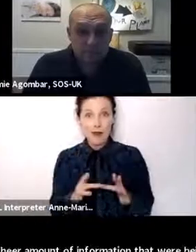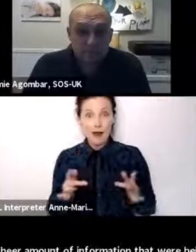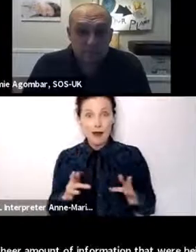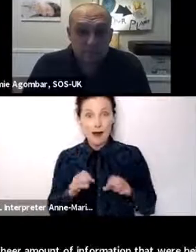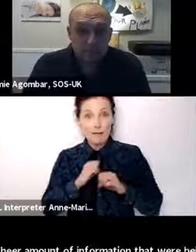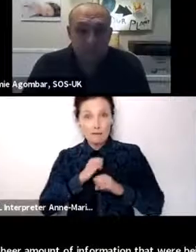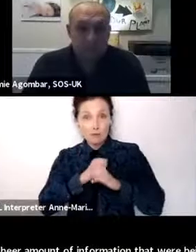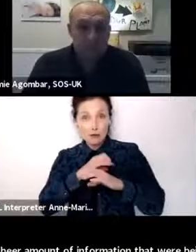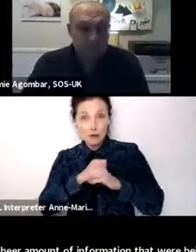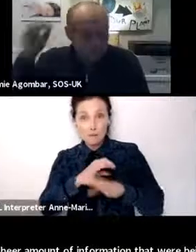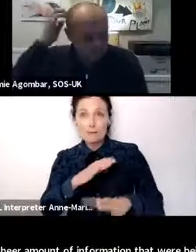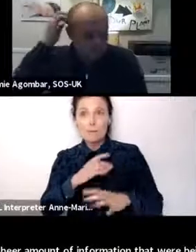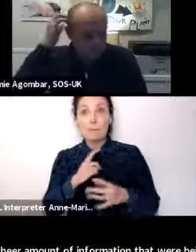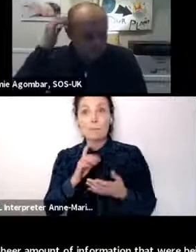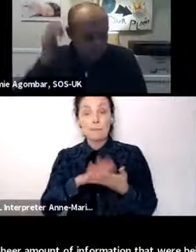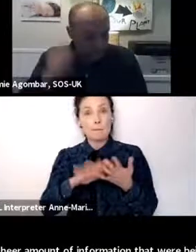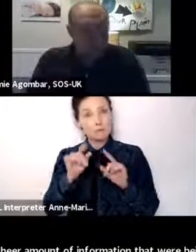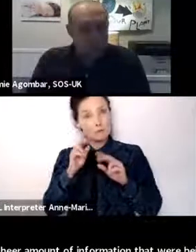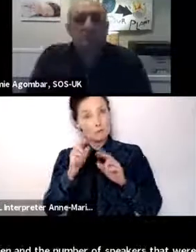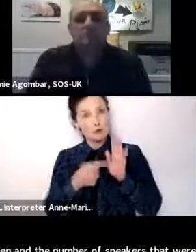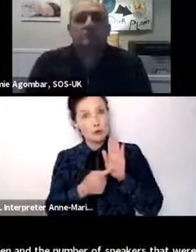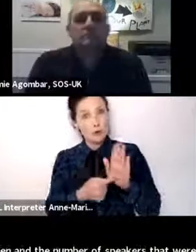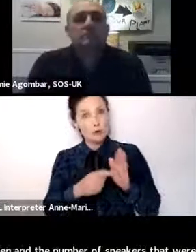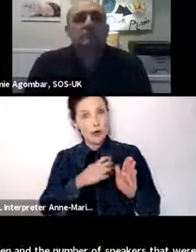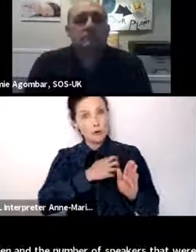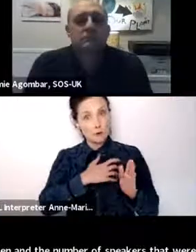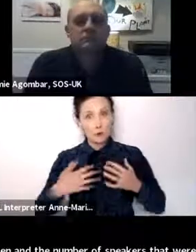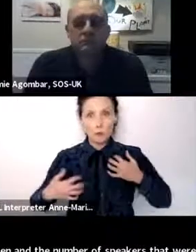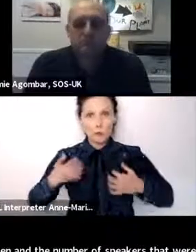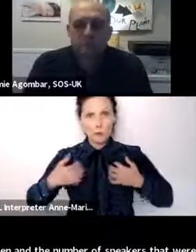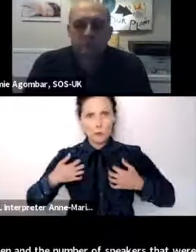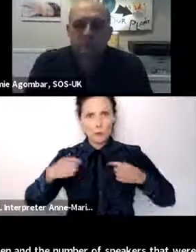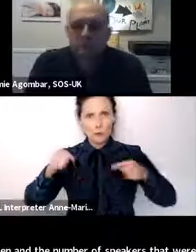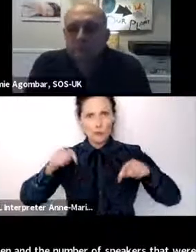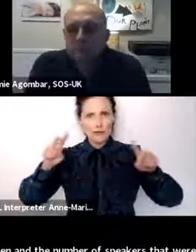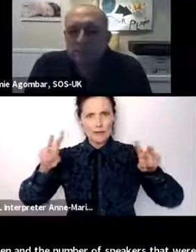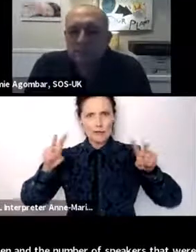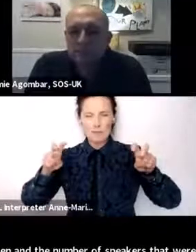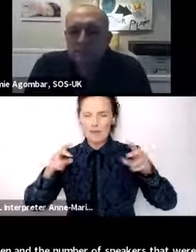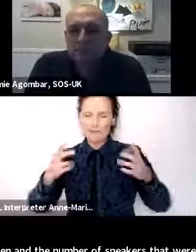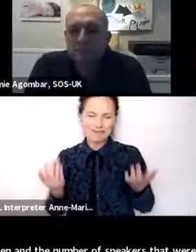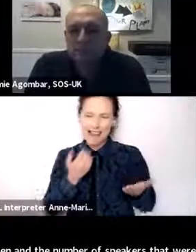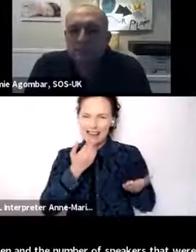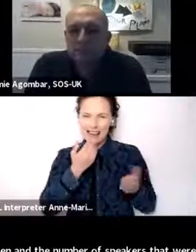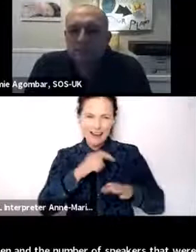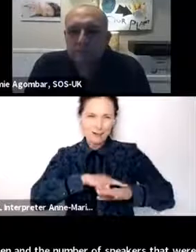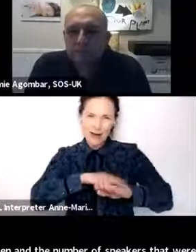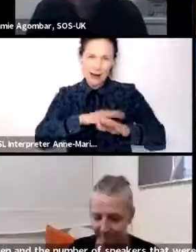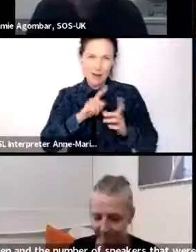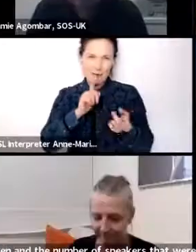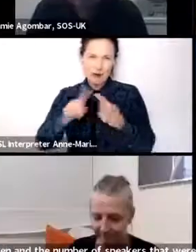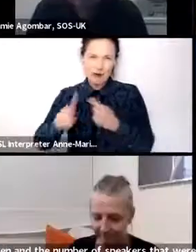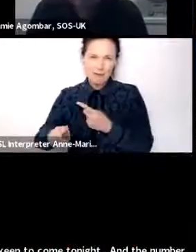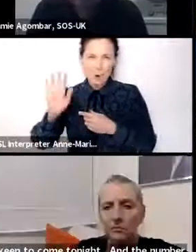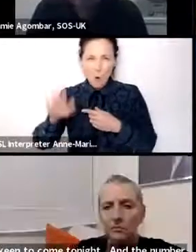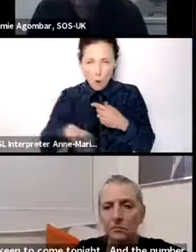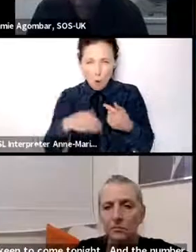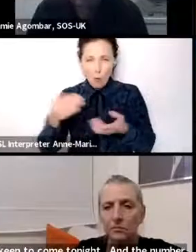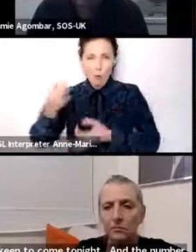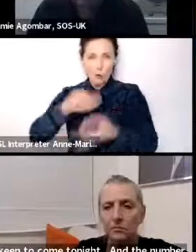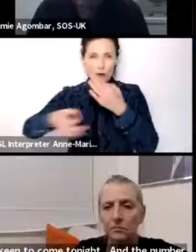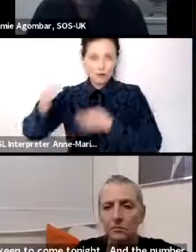there is for this work in our union. And clearly we're not going to have time to answer all the questions that have come in